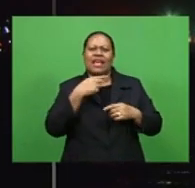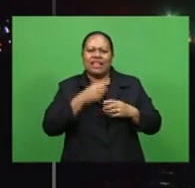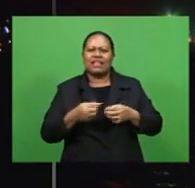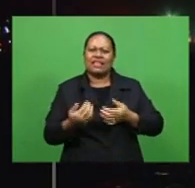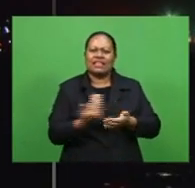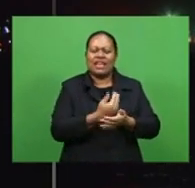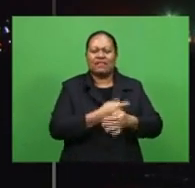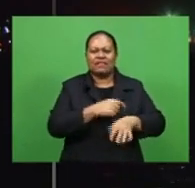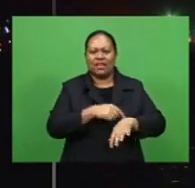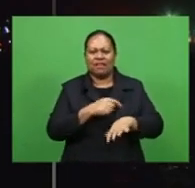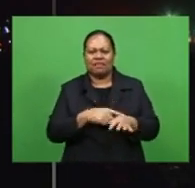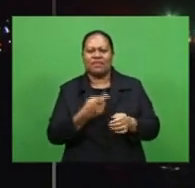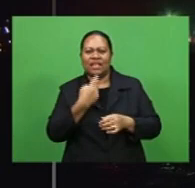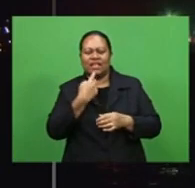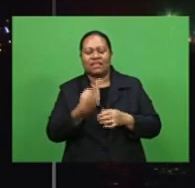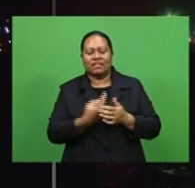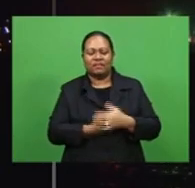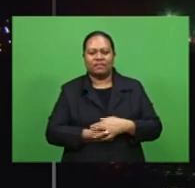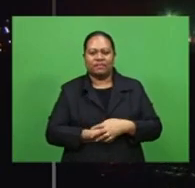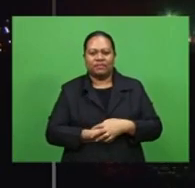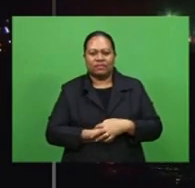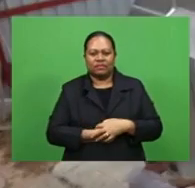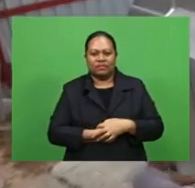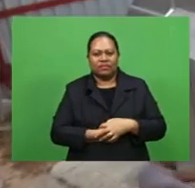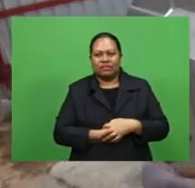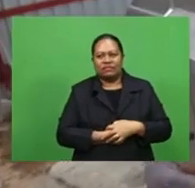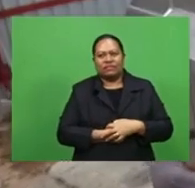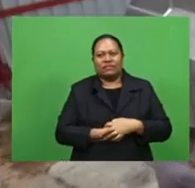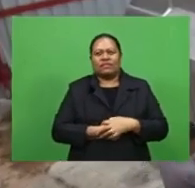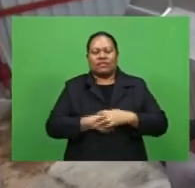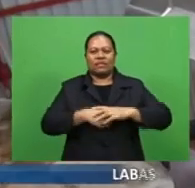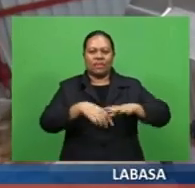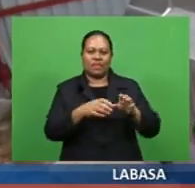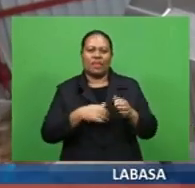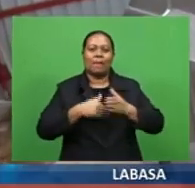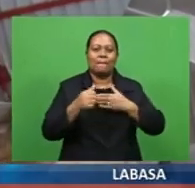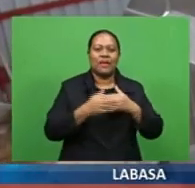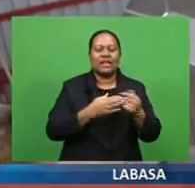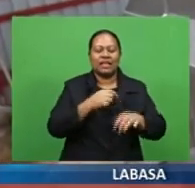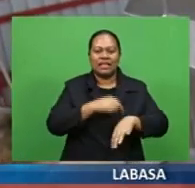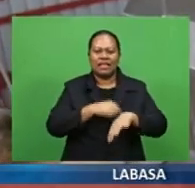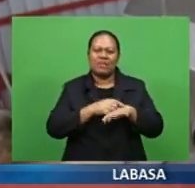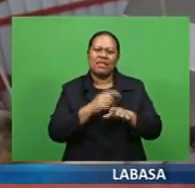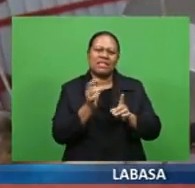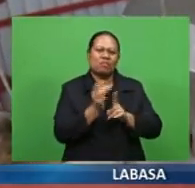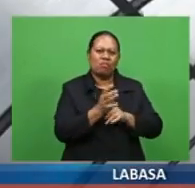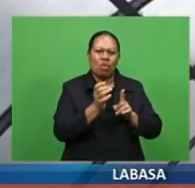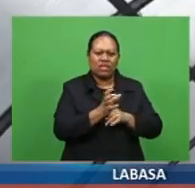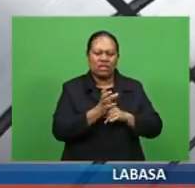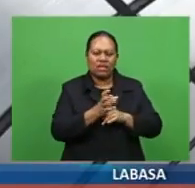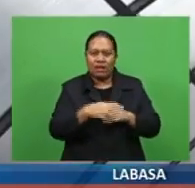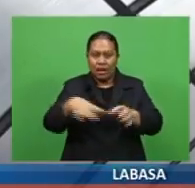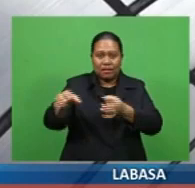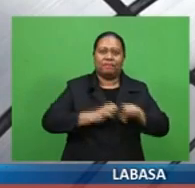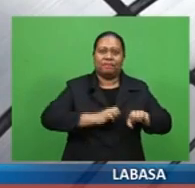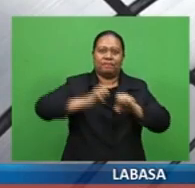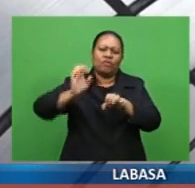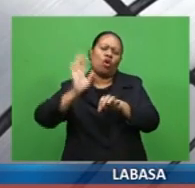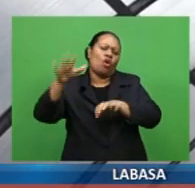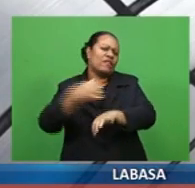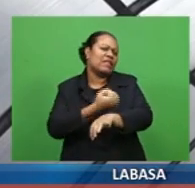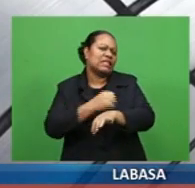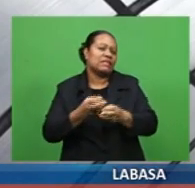of cover Eleanor Tarangai View has more built entirely using imported materials these solar UV